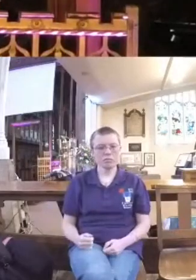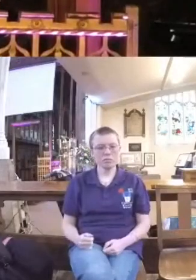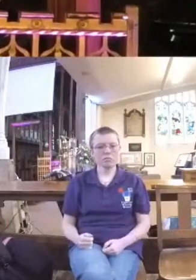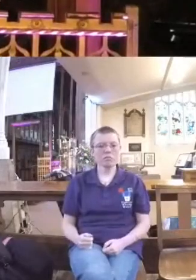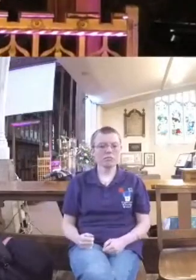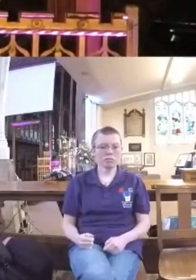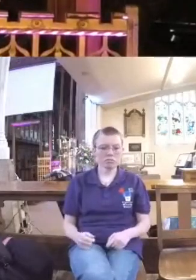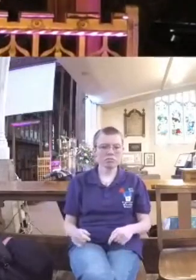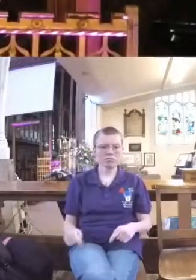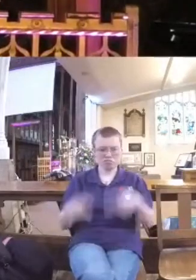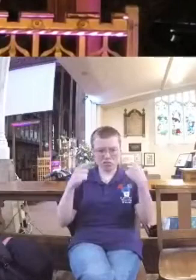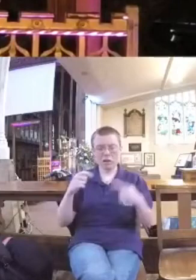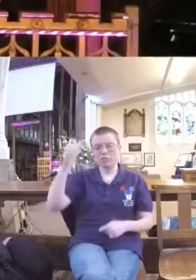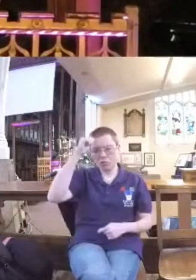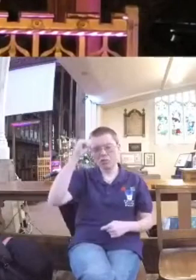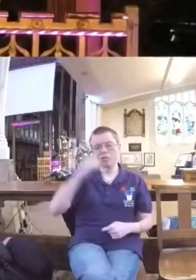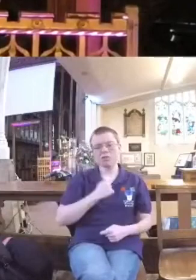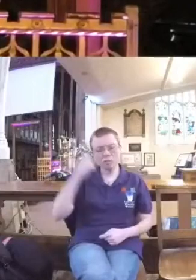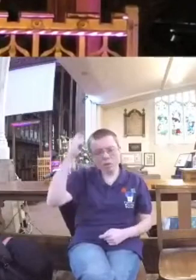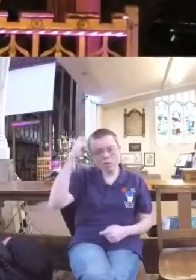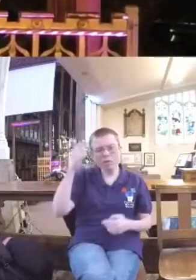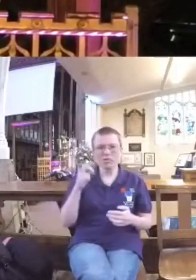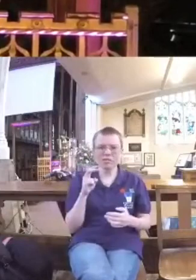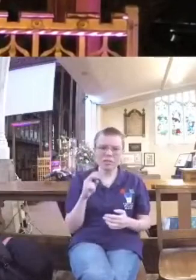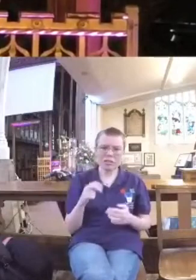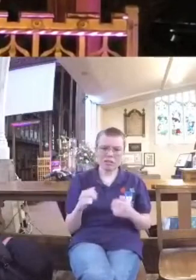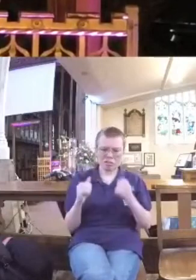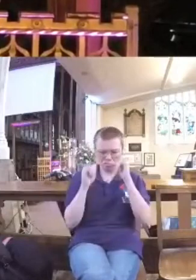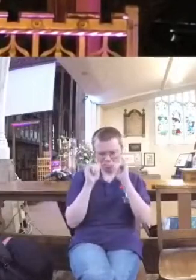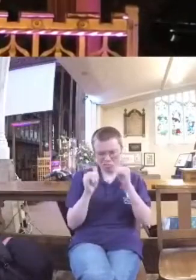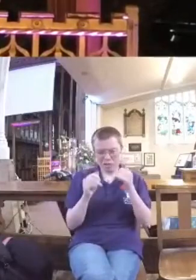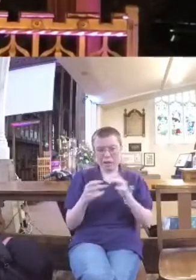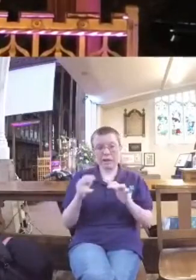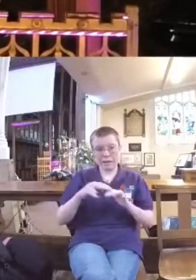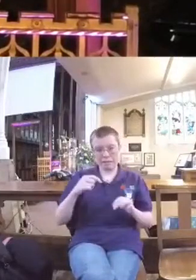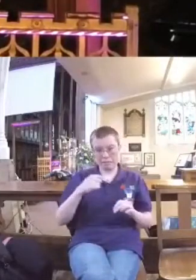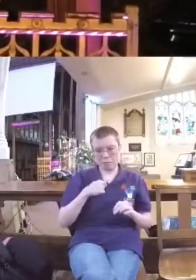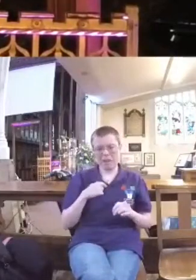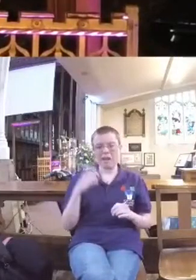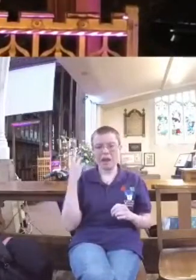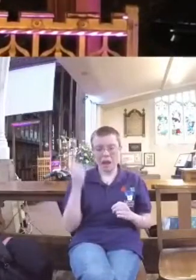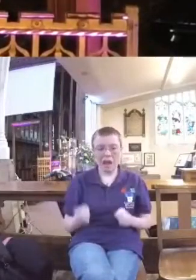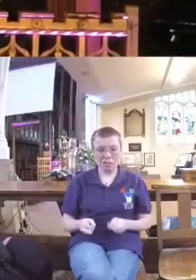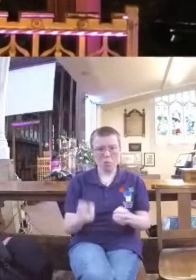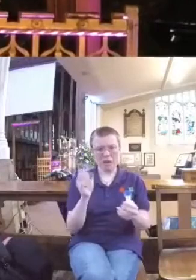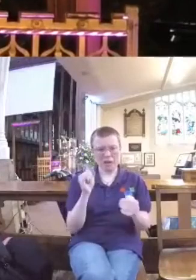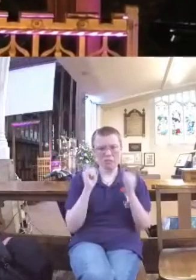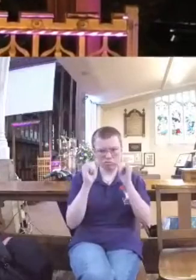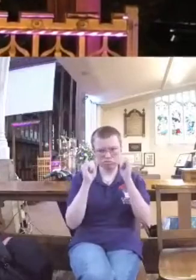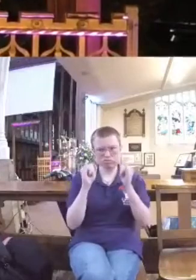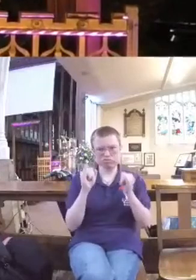is any offensive way in me. And lead me in the way everlasting. Amen.